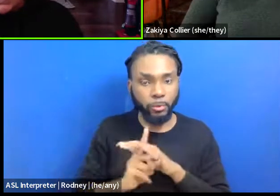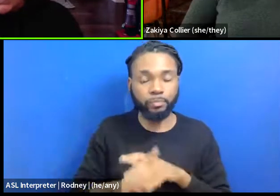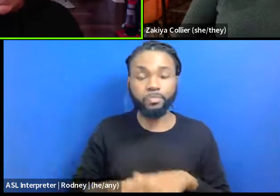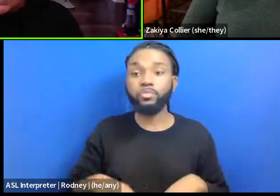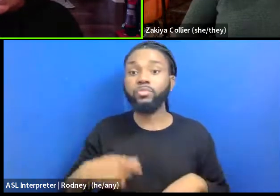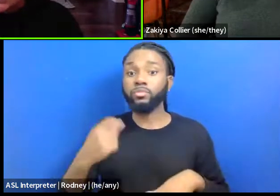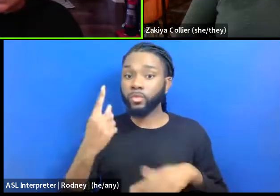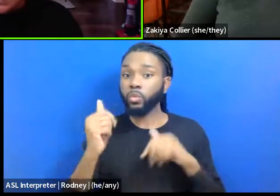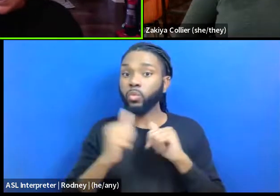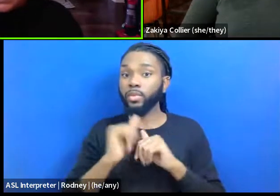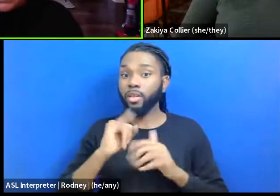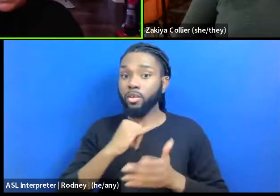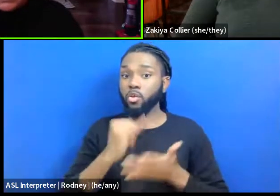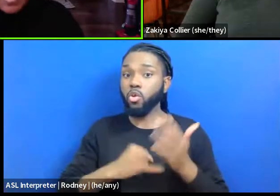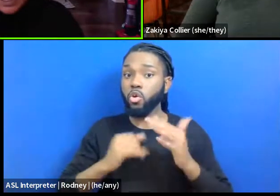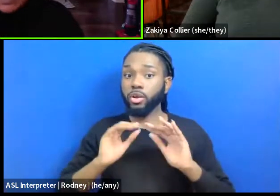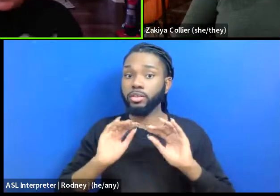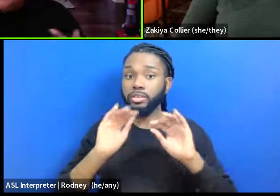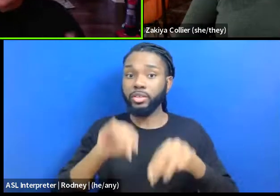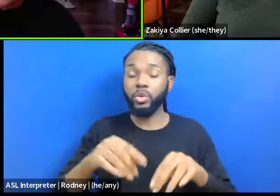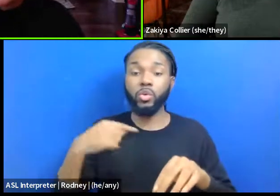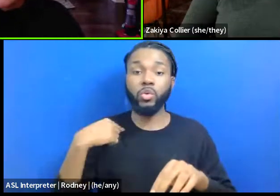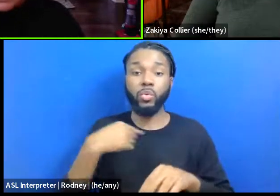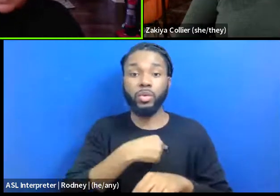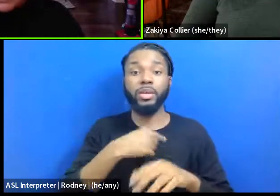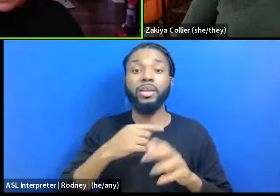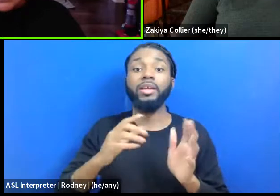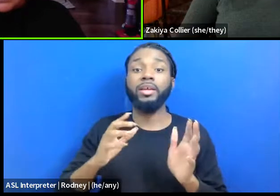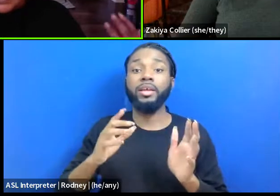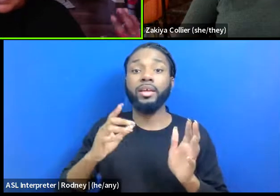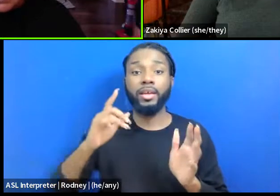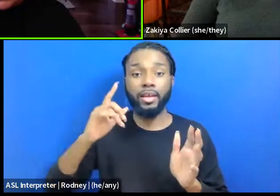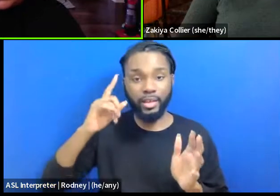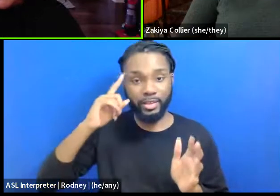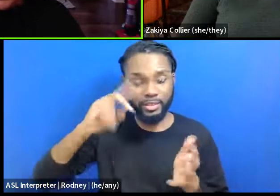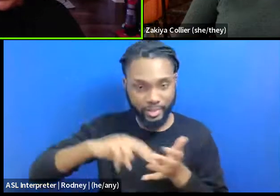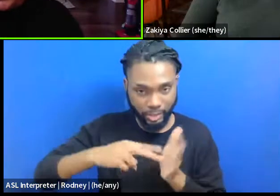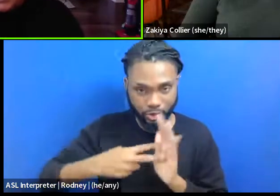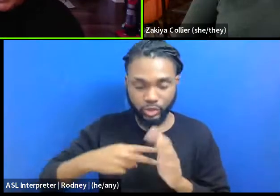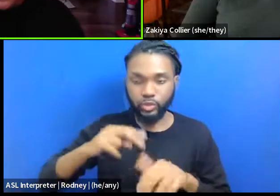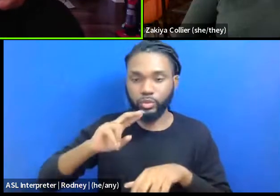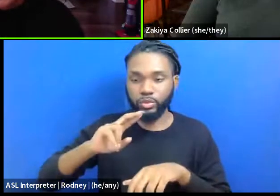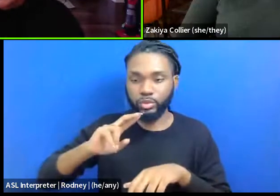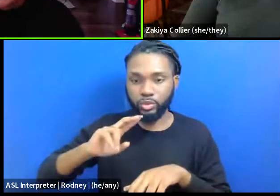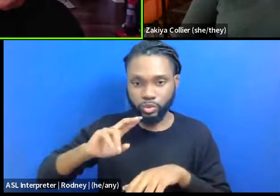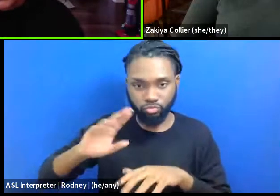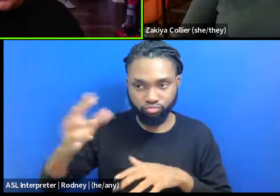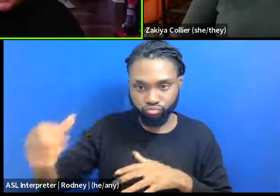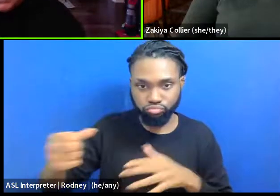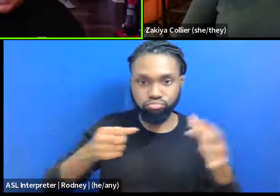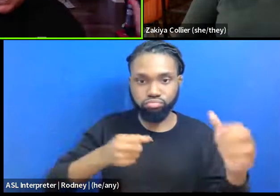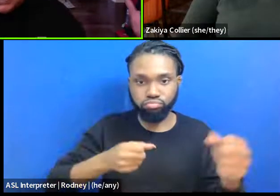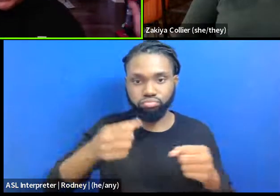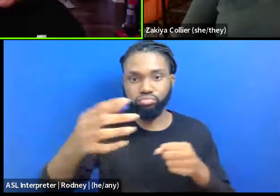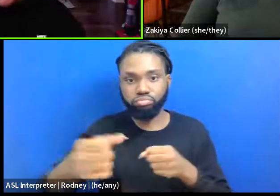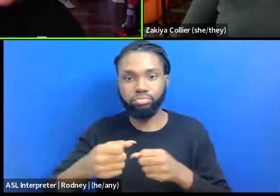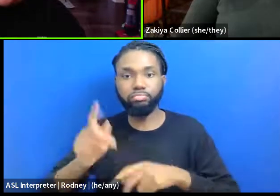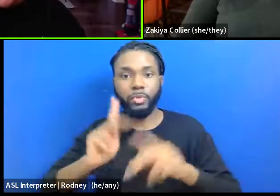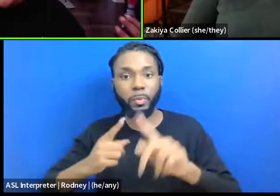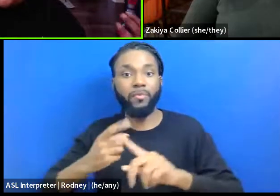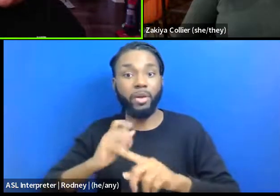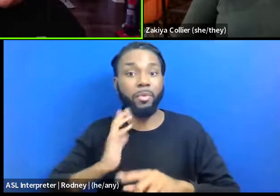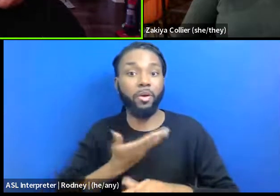intentionally utilized people that were from our community in the